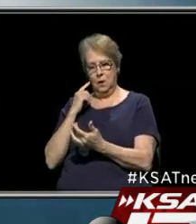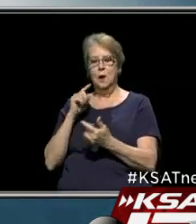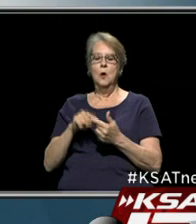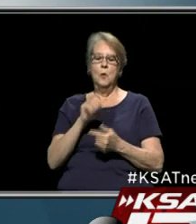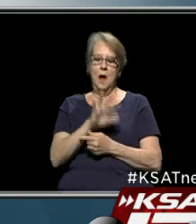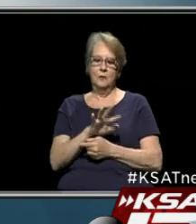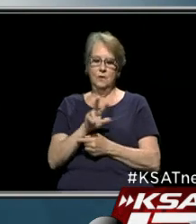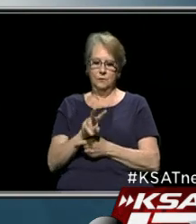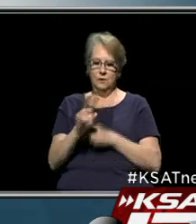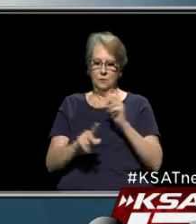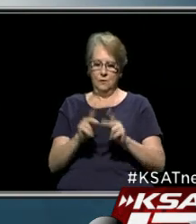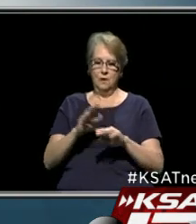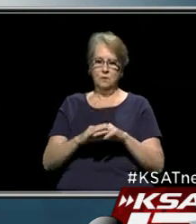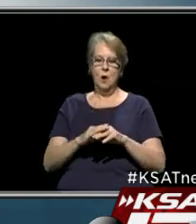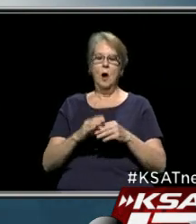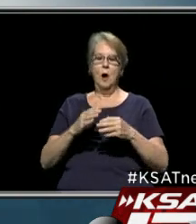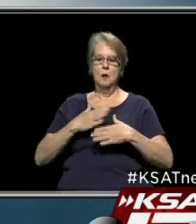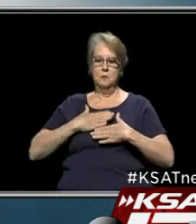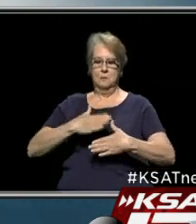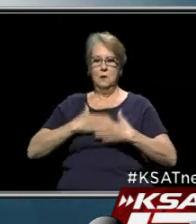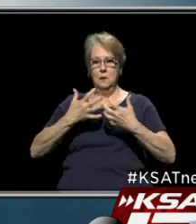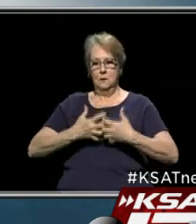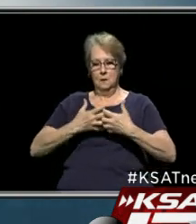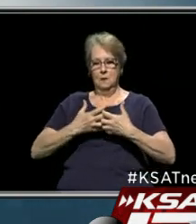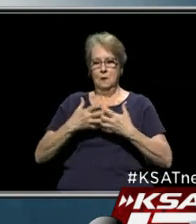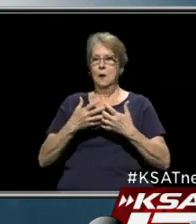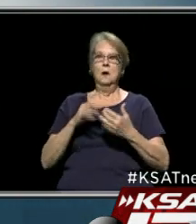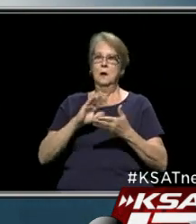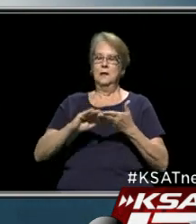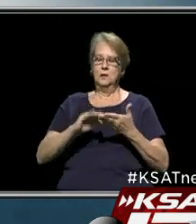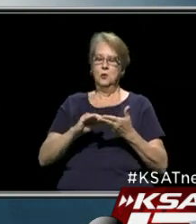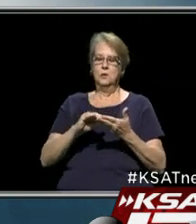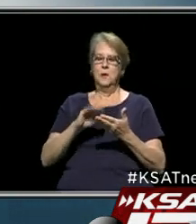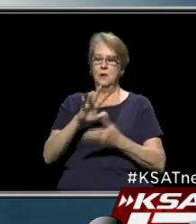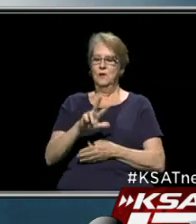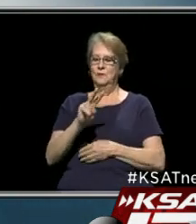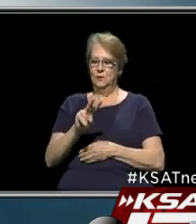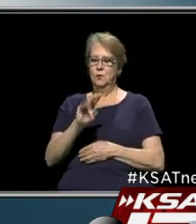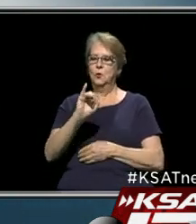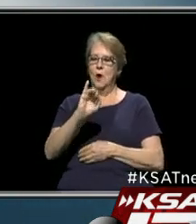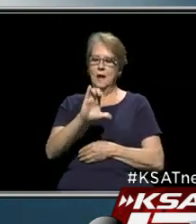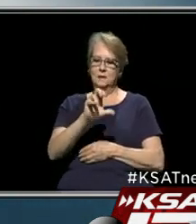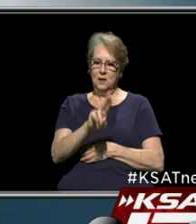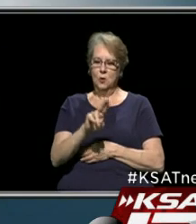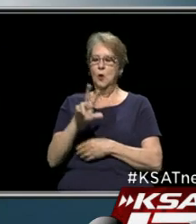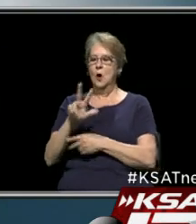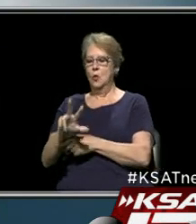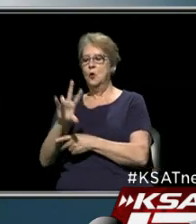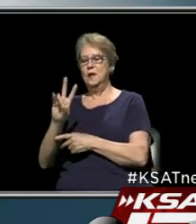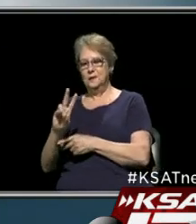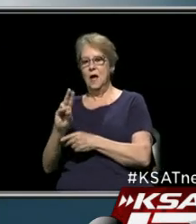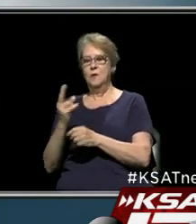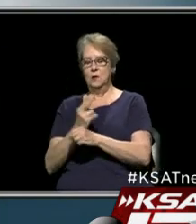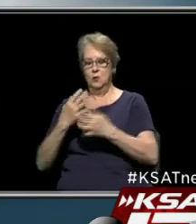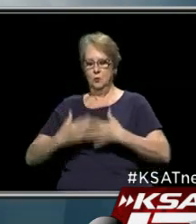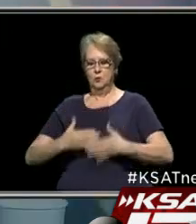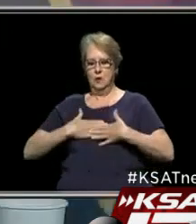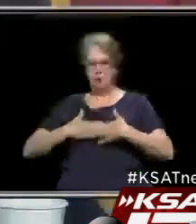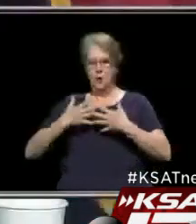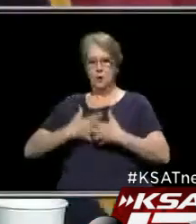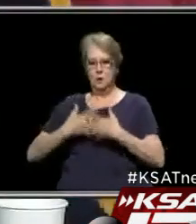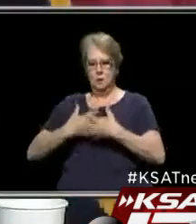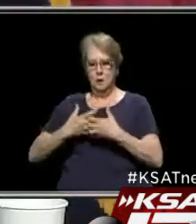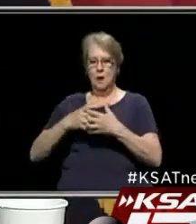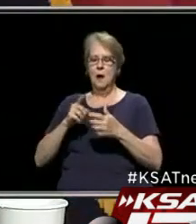have 52 folks on ventilators tonight, excuse me, 52 in ICU, 37 on ventilators, and our